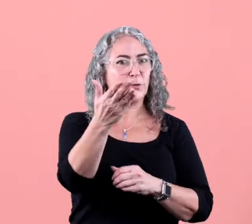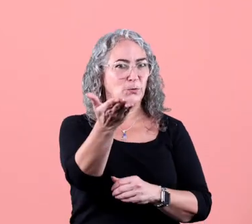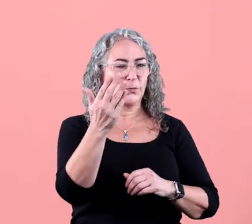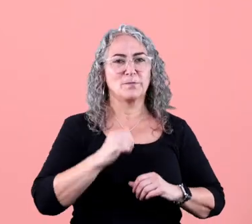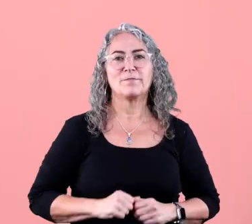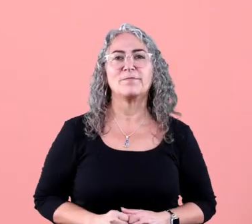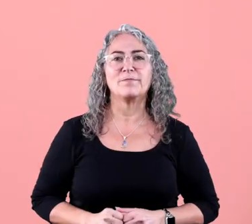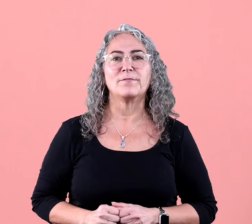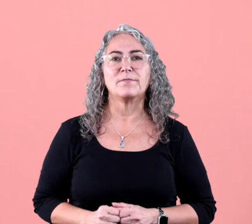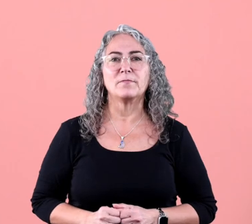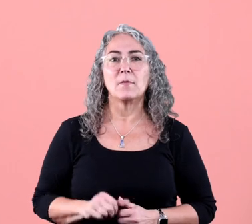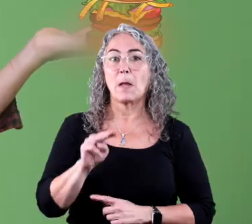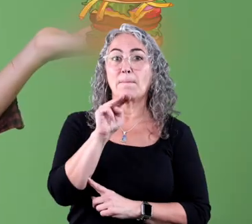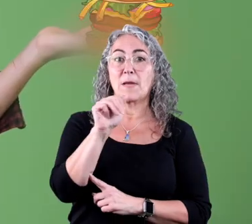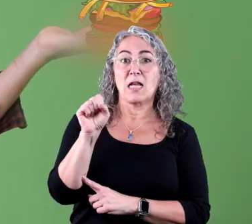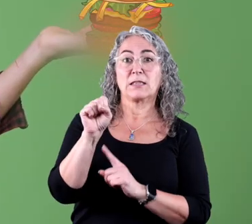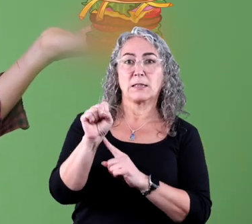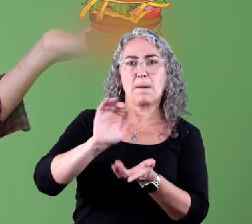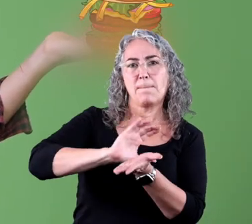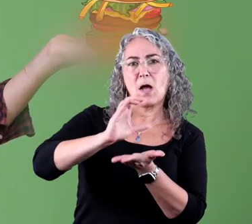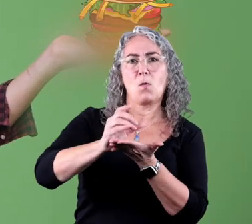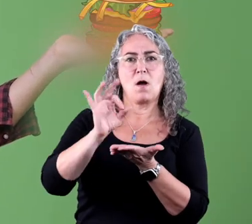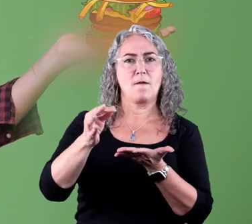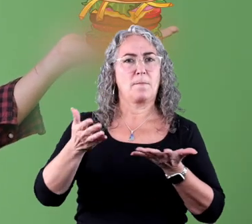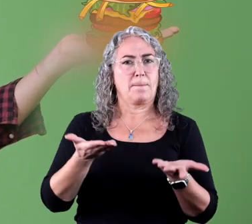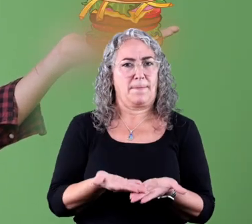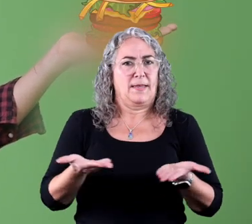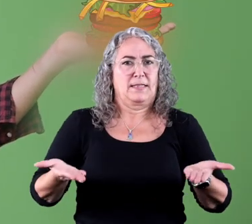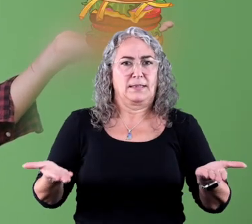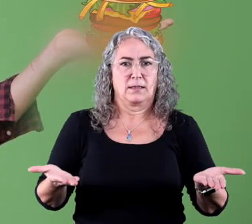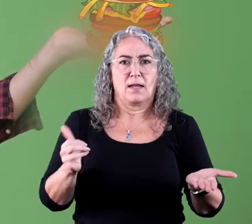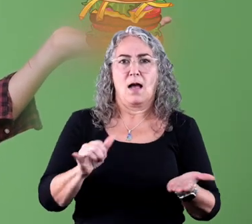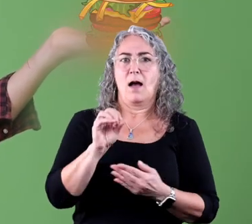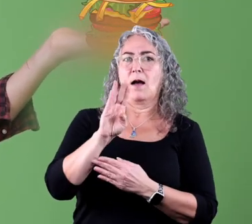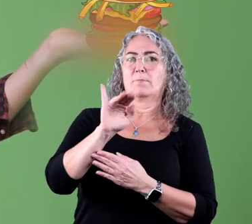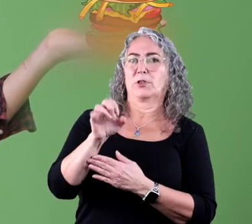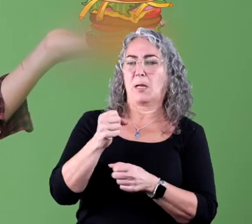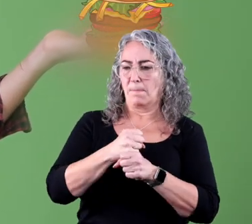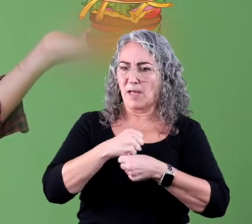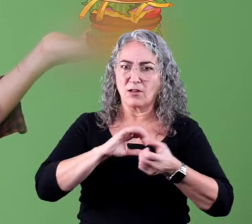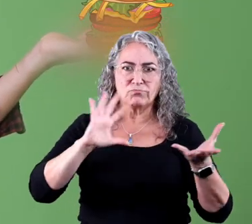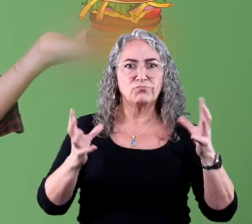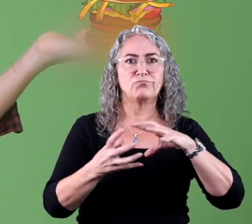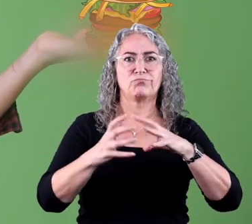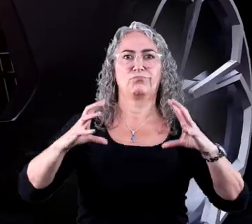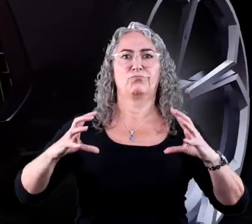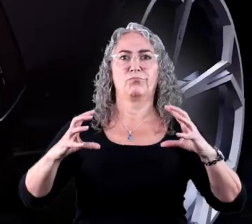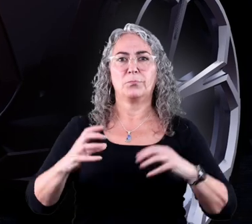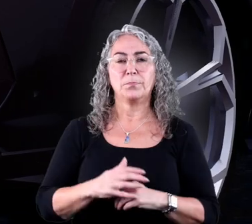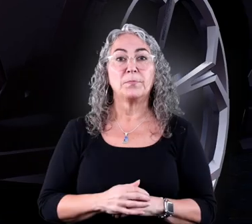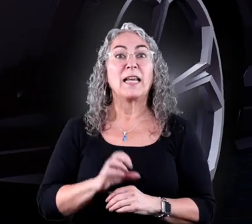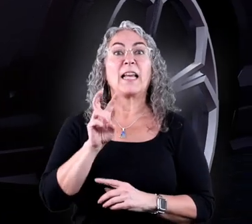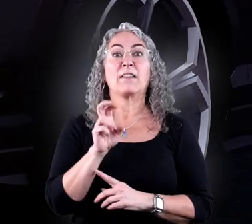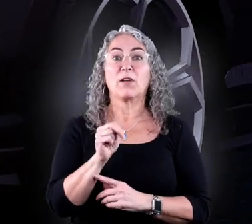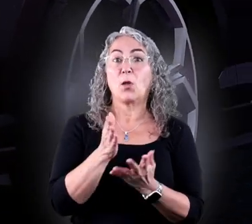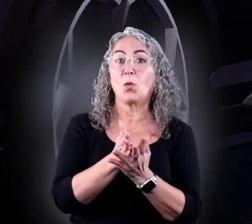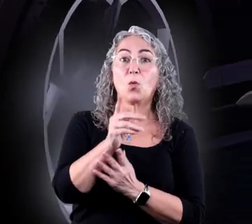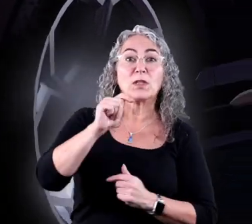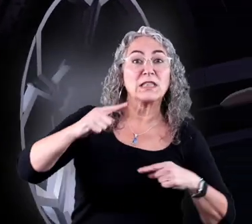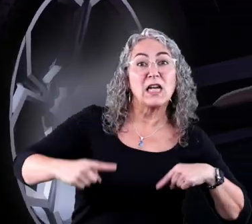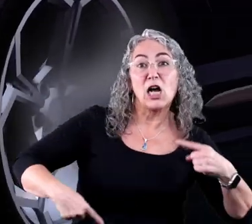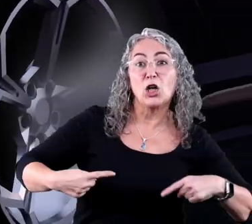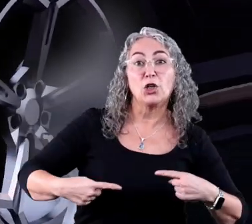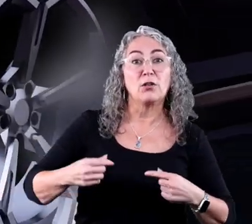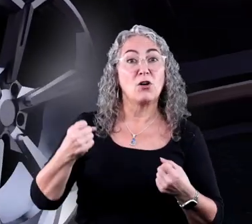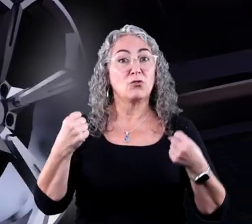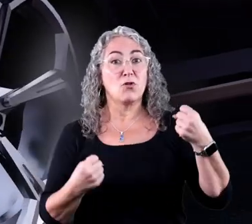including you. Mass is the amount of matter that objects are made up of. Even though a tire and